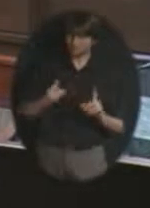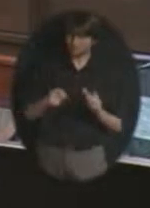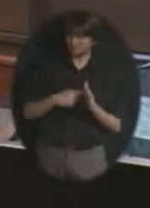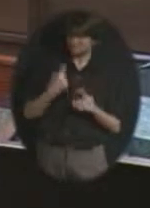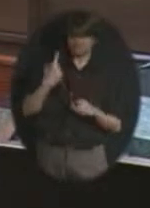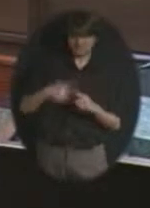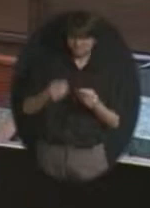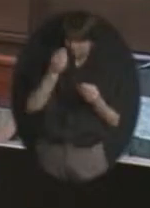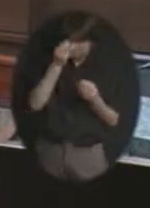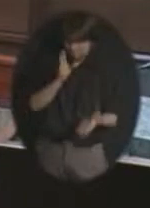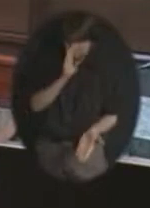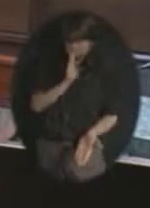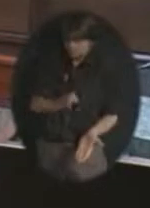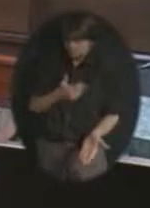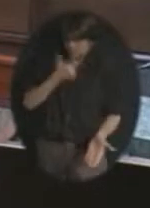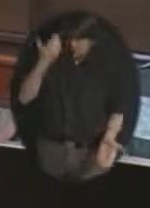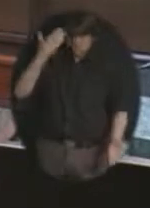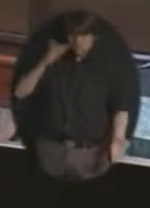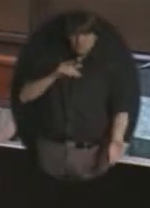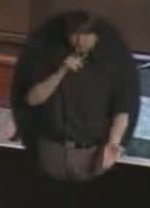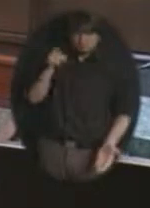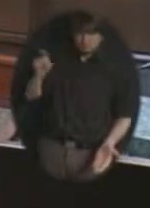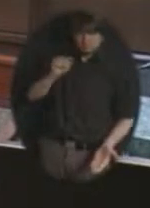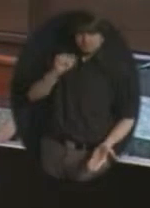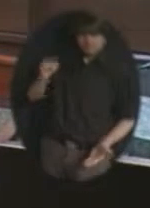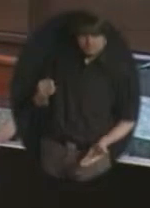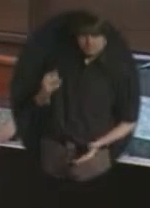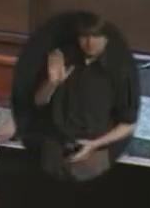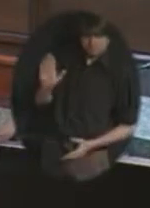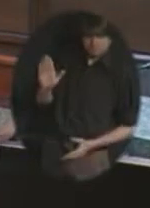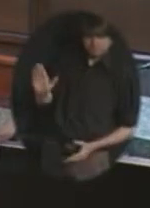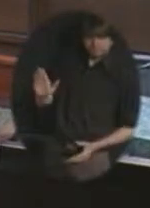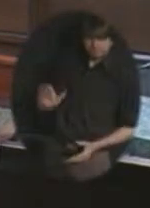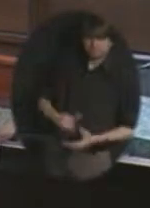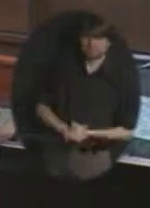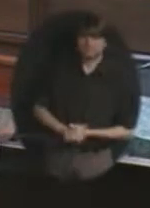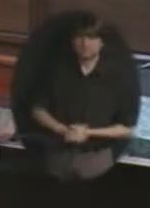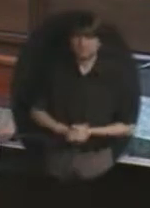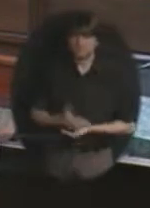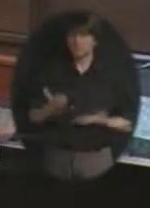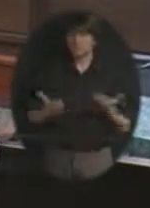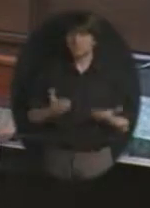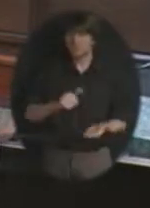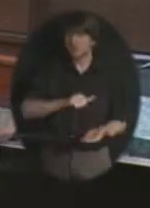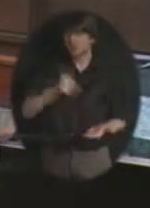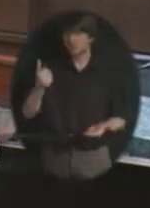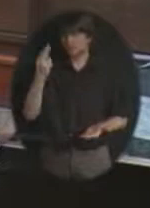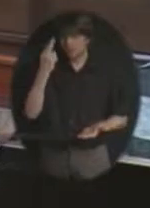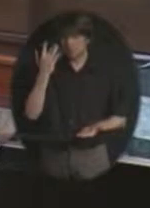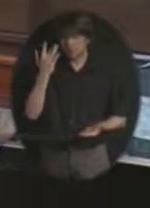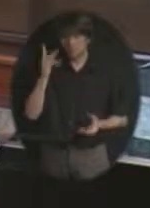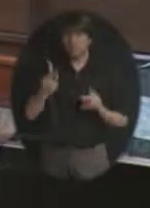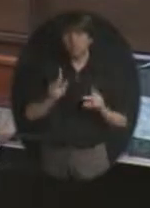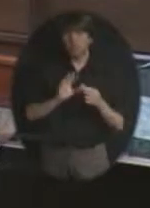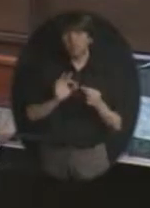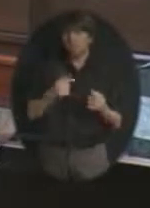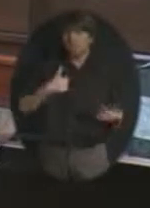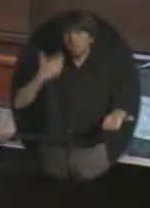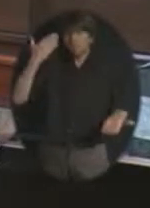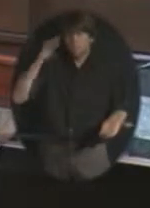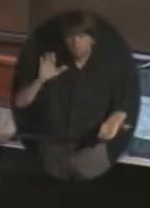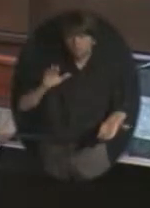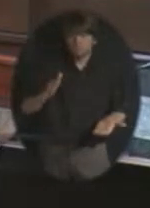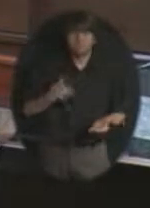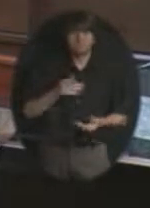an alternate reason that they might be responding in that way. They're just